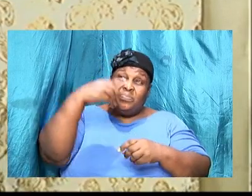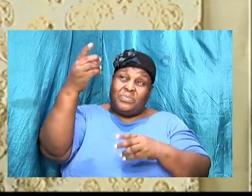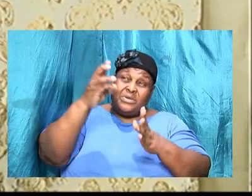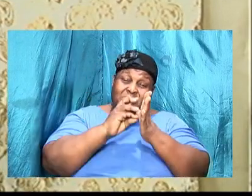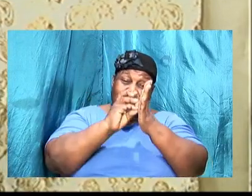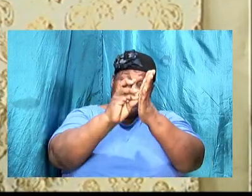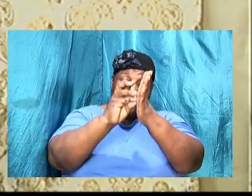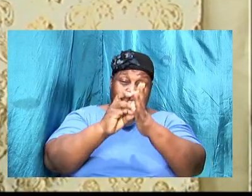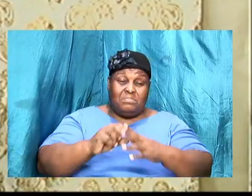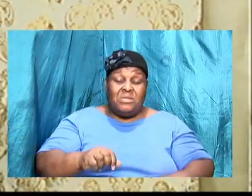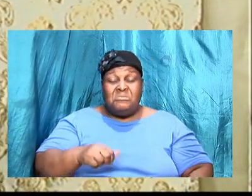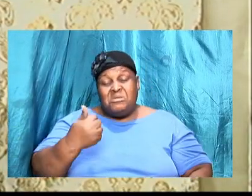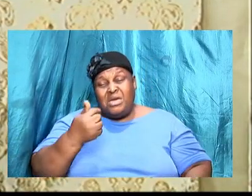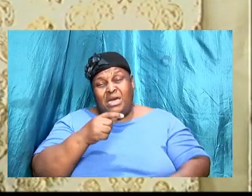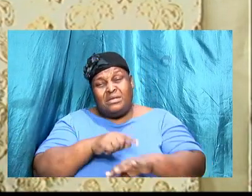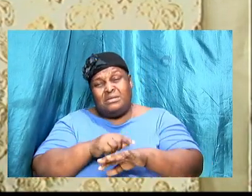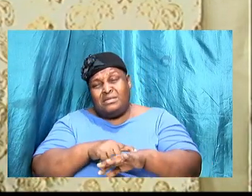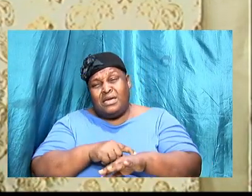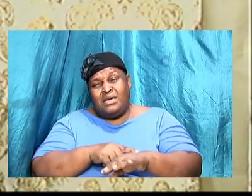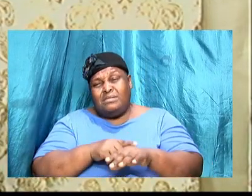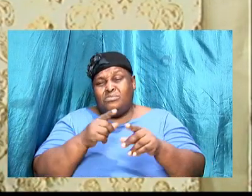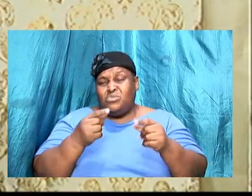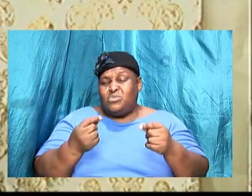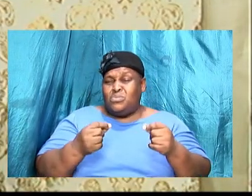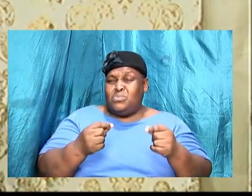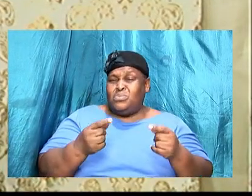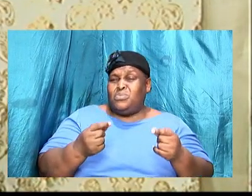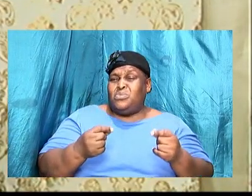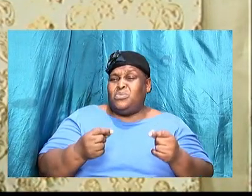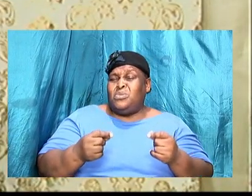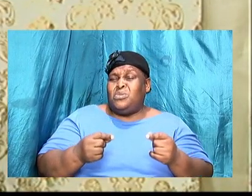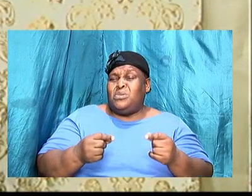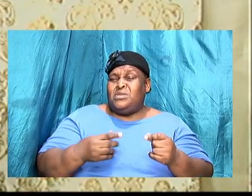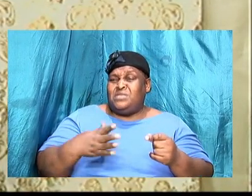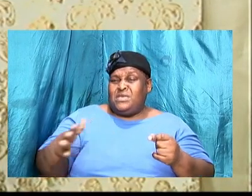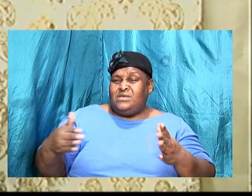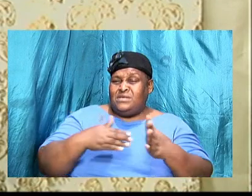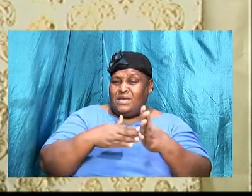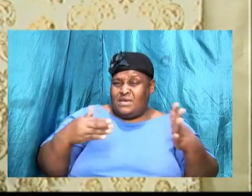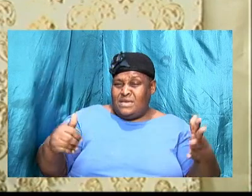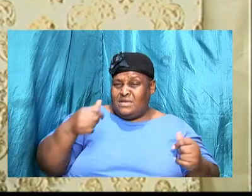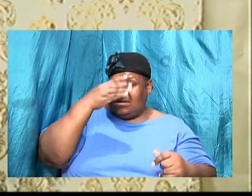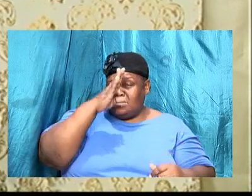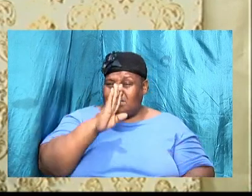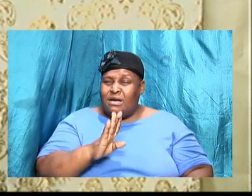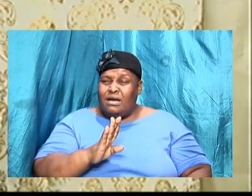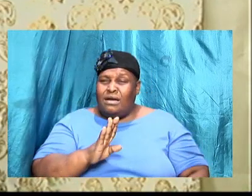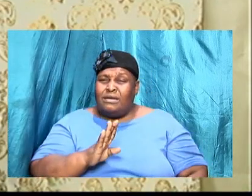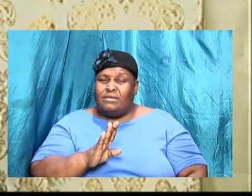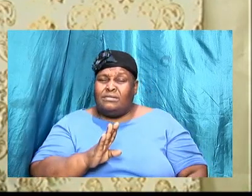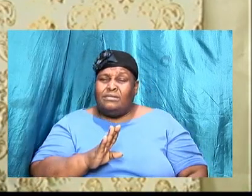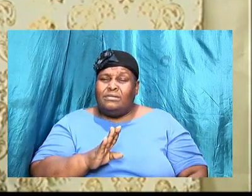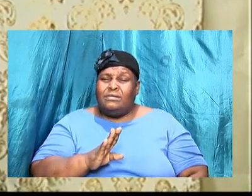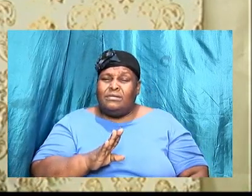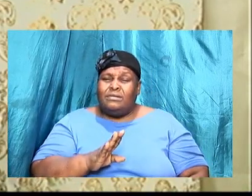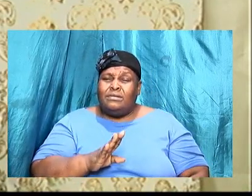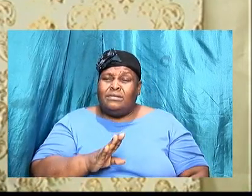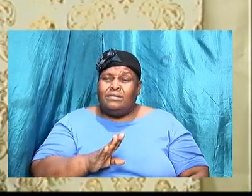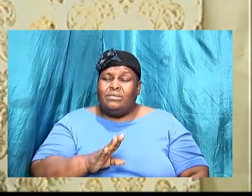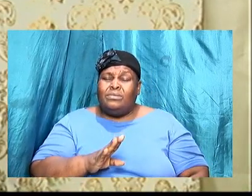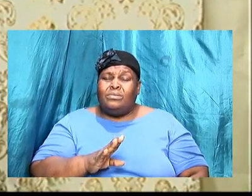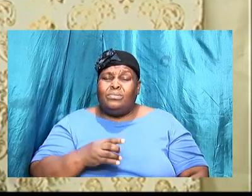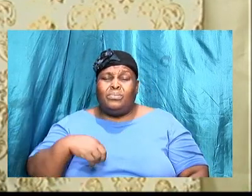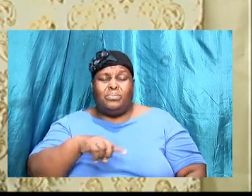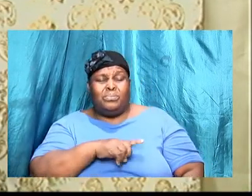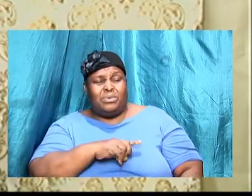ourselves and we get caught up with the things that we desire, and we get